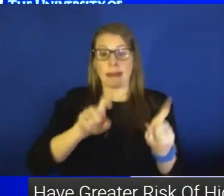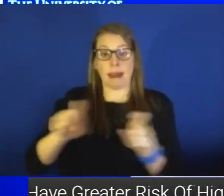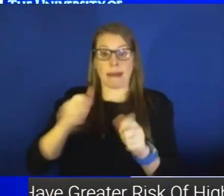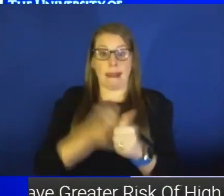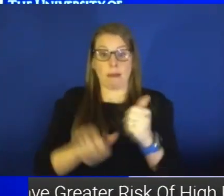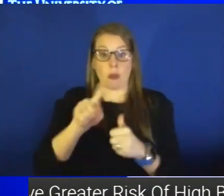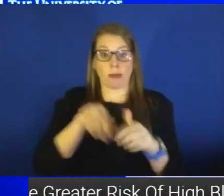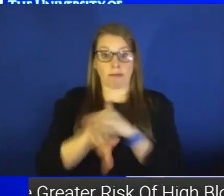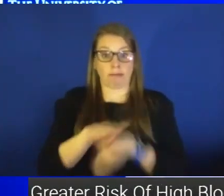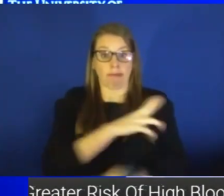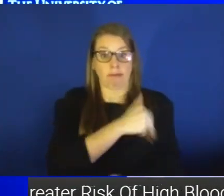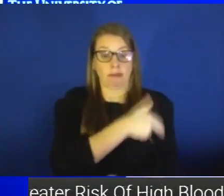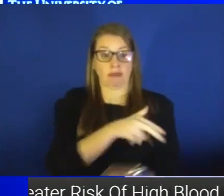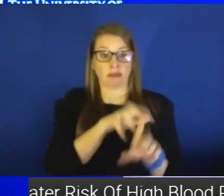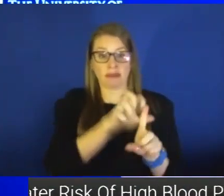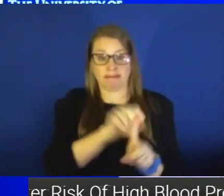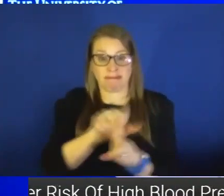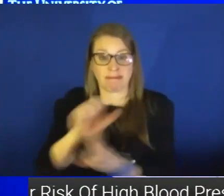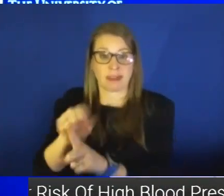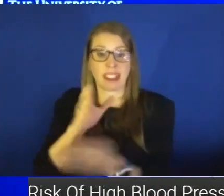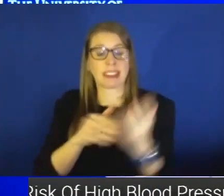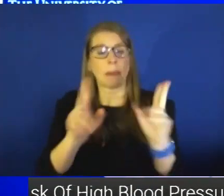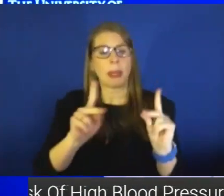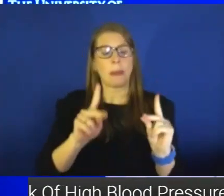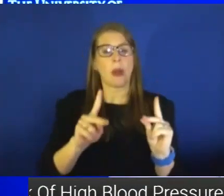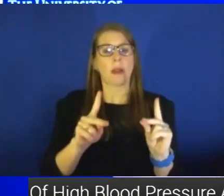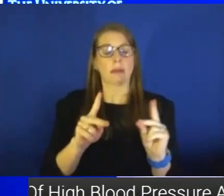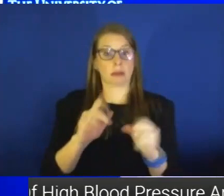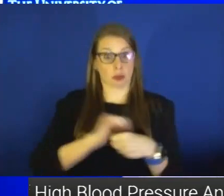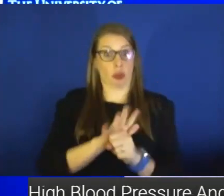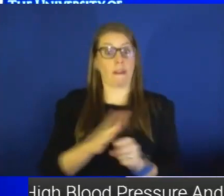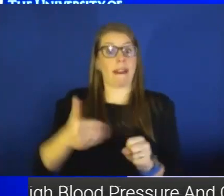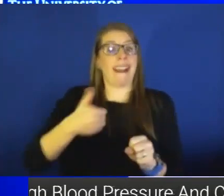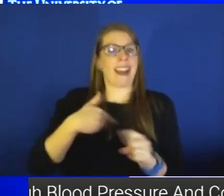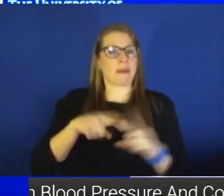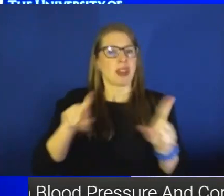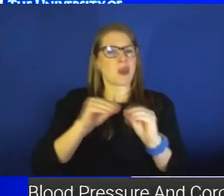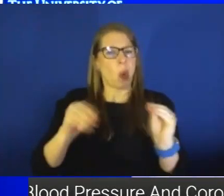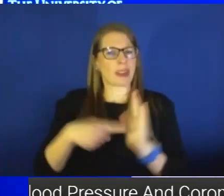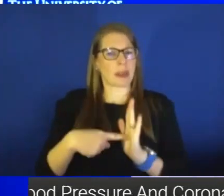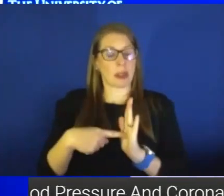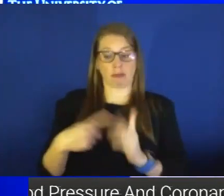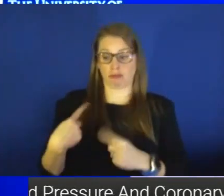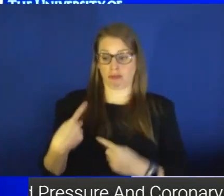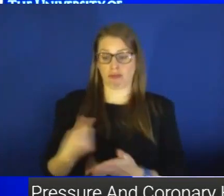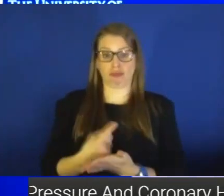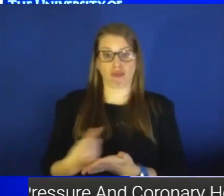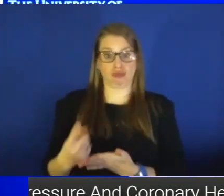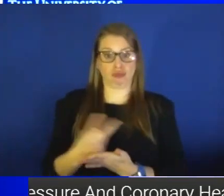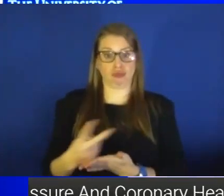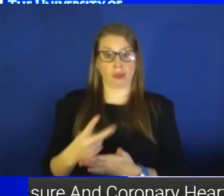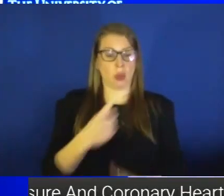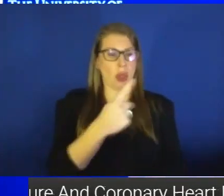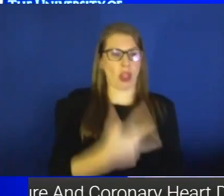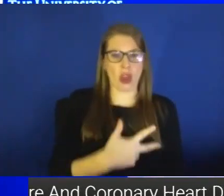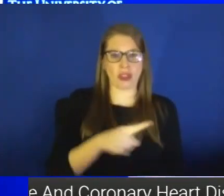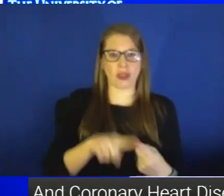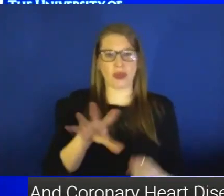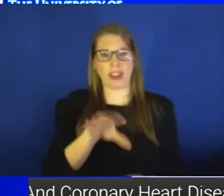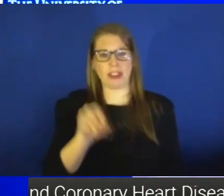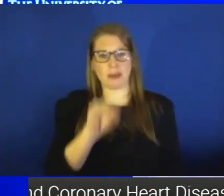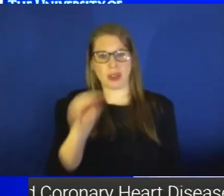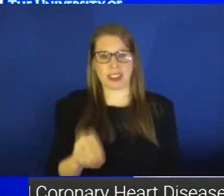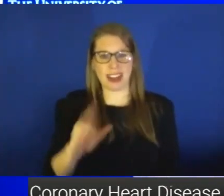we would find some people who were asymptomatic. And during those last couple weeks, we had about a third to about 50 percent of our active